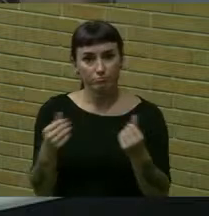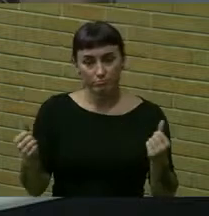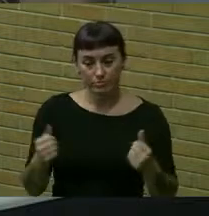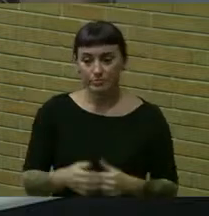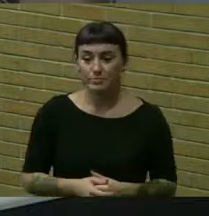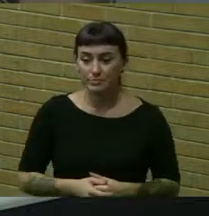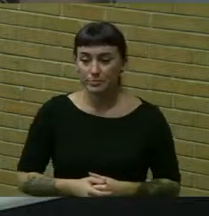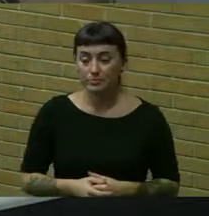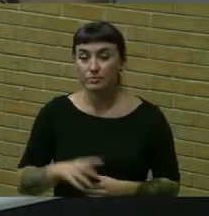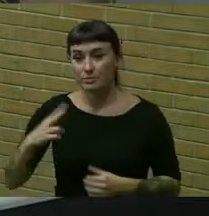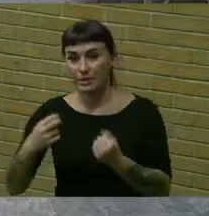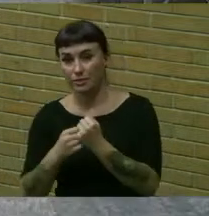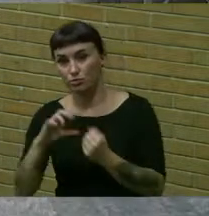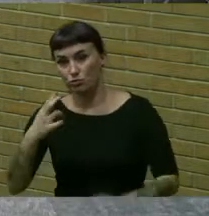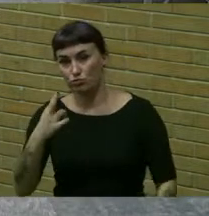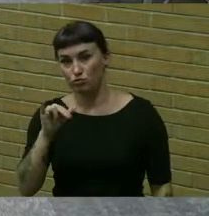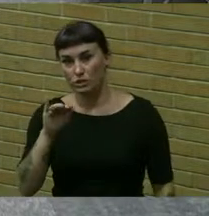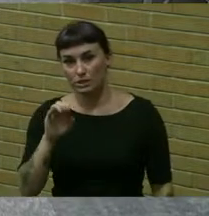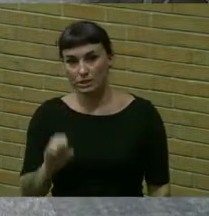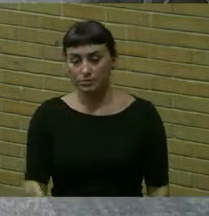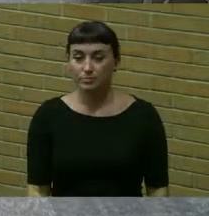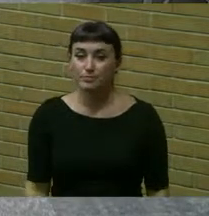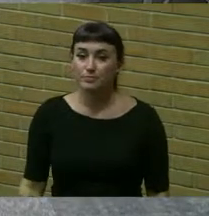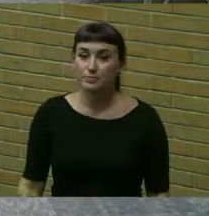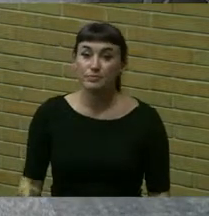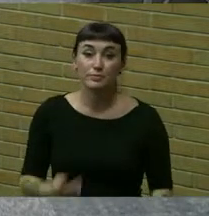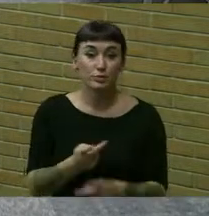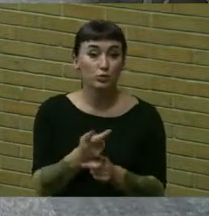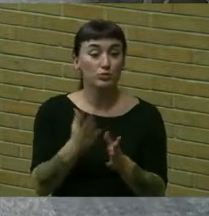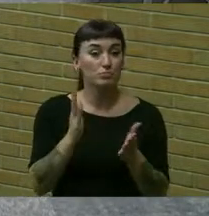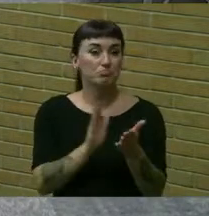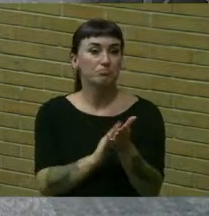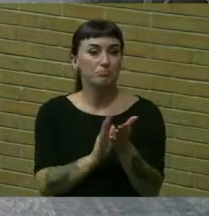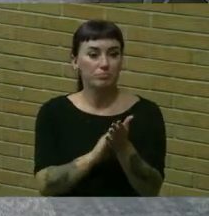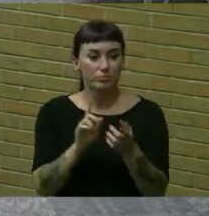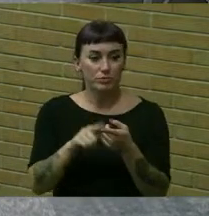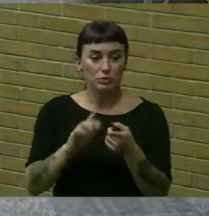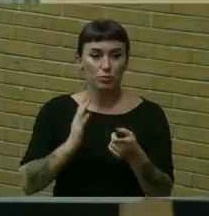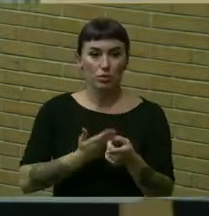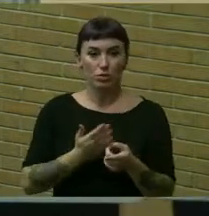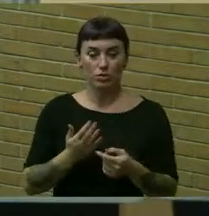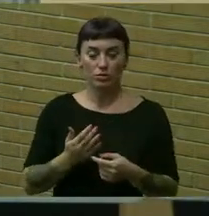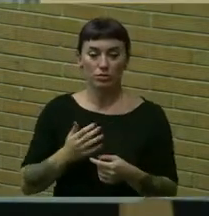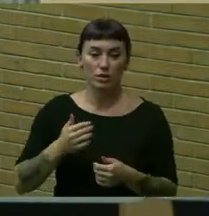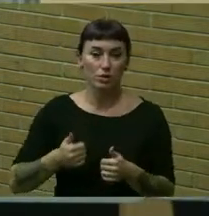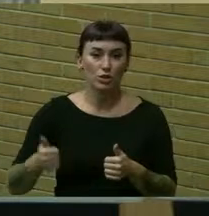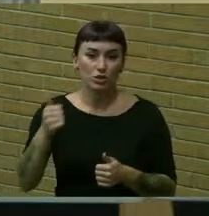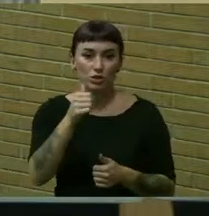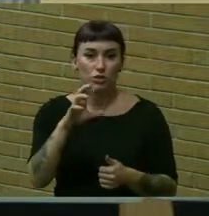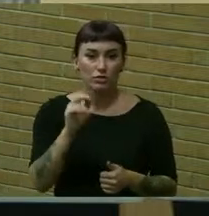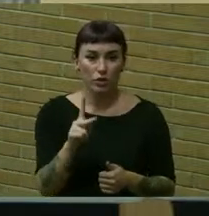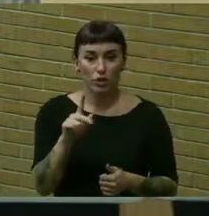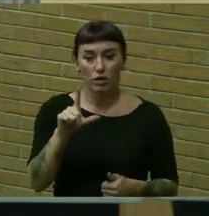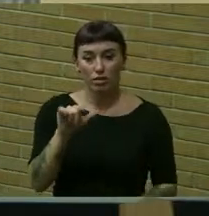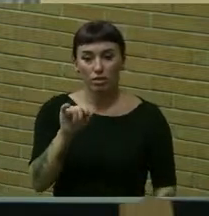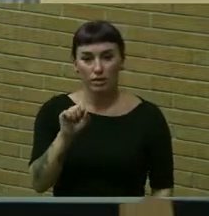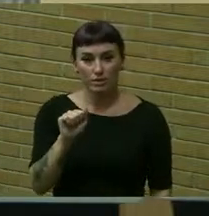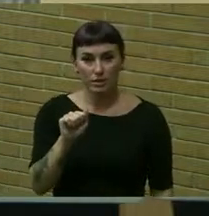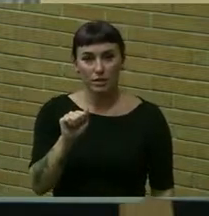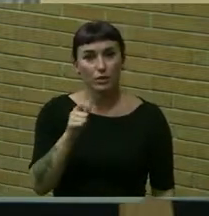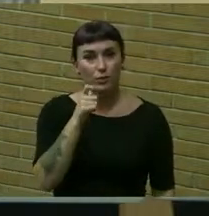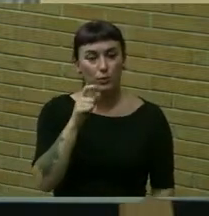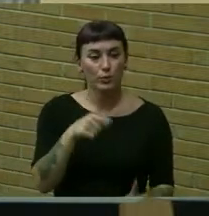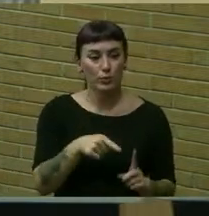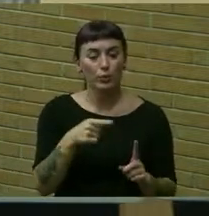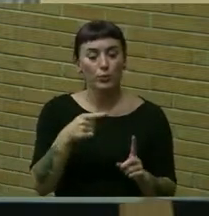us second kudos to our uh chief court clerk lisa pivlovich for putting